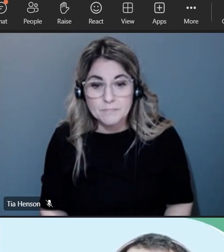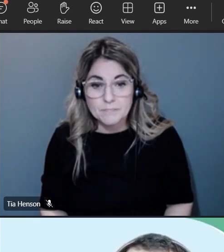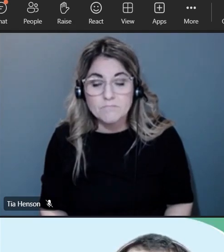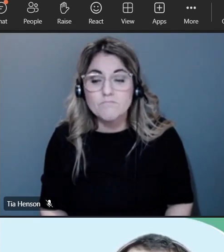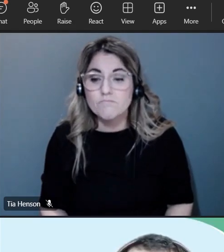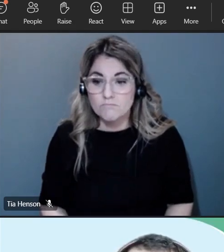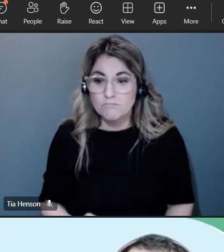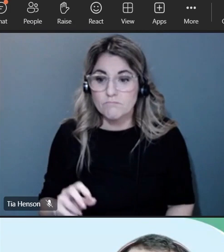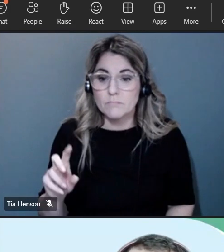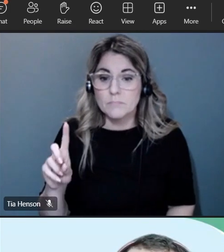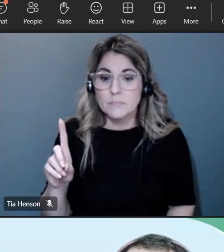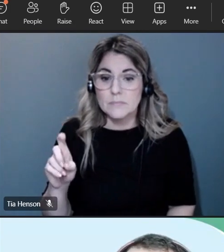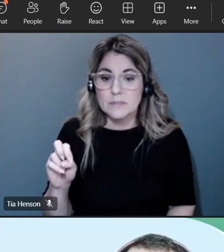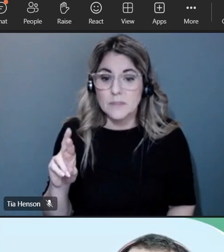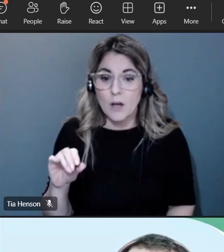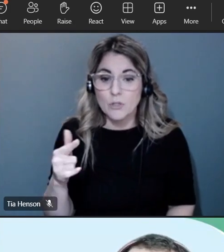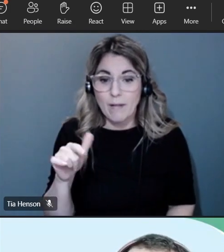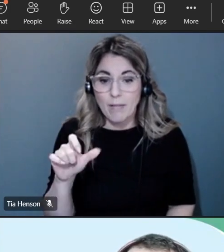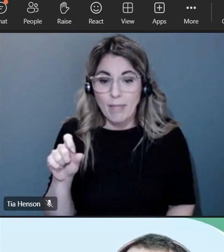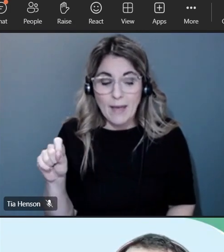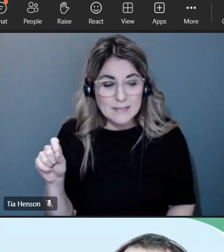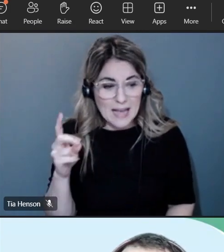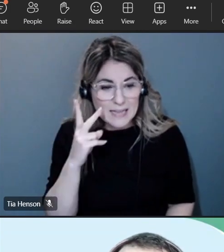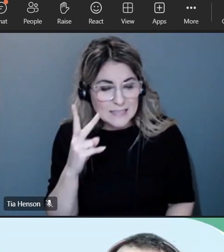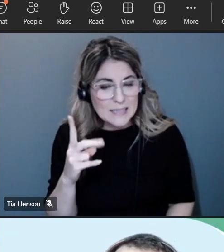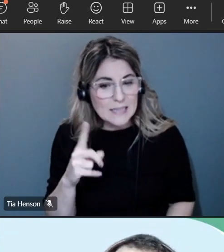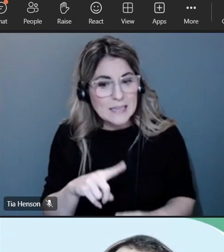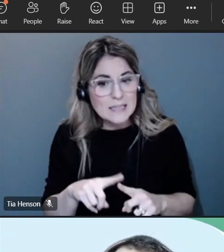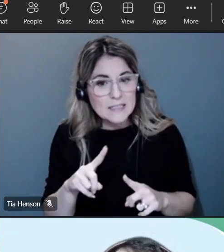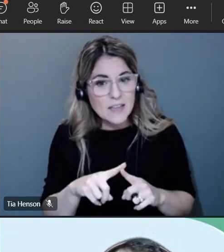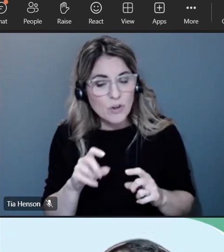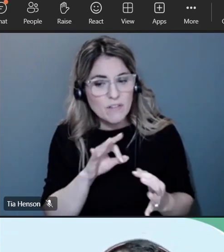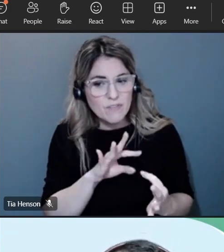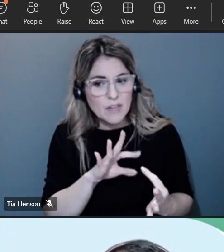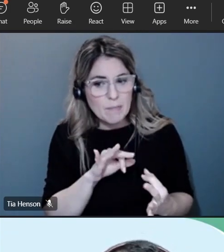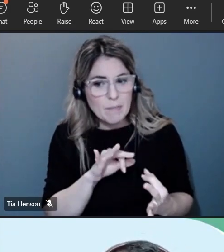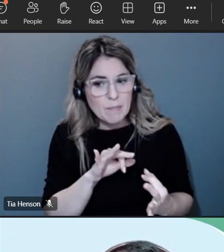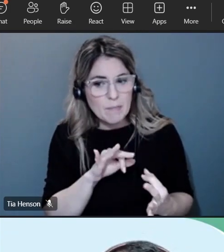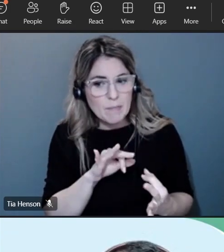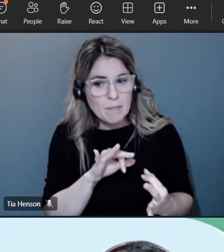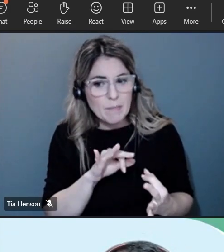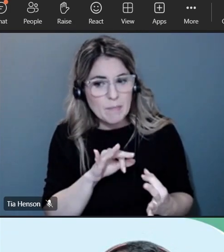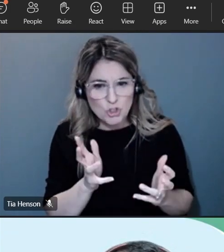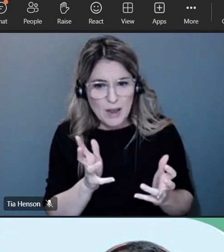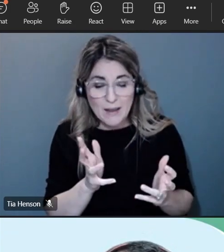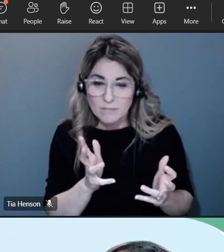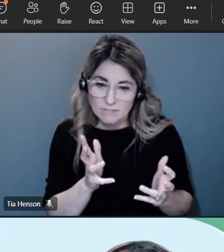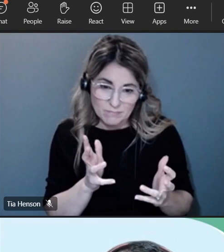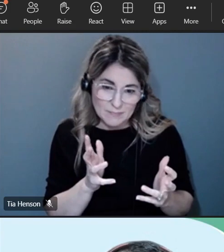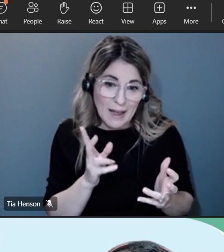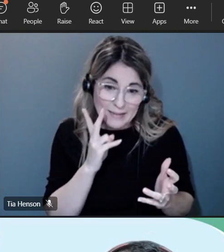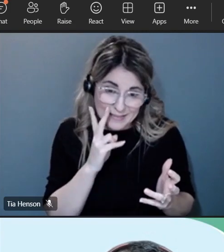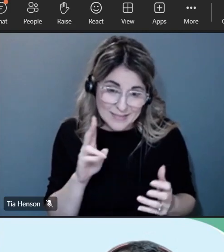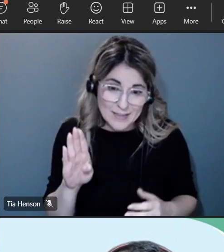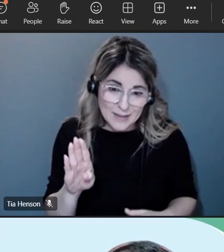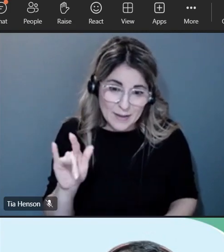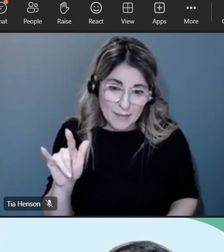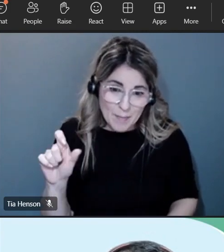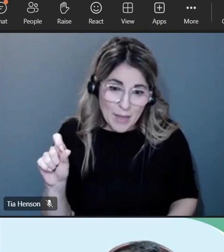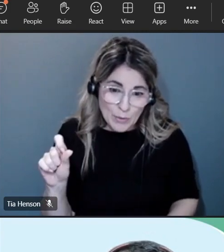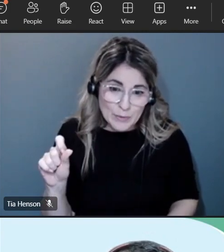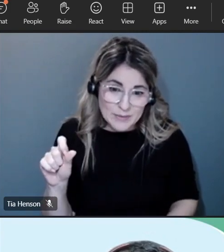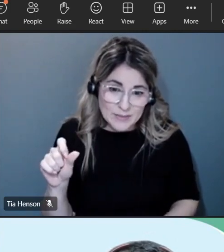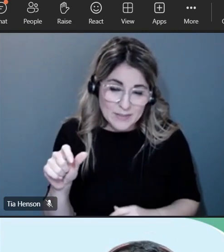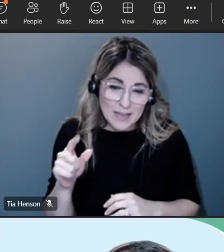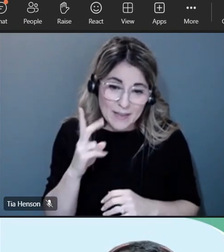and i see some um you know feedback in the chat on on some of the bills that are out there and i'm distressed by them as well and i just want to